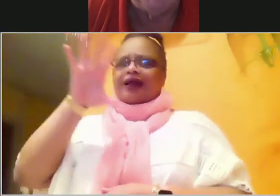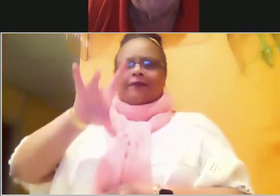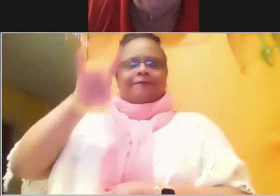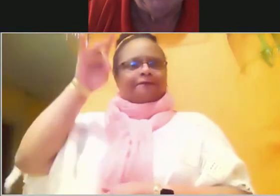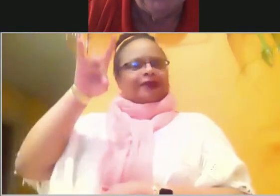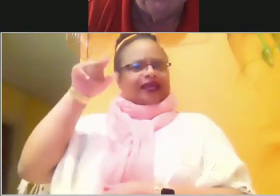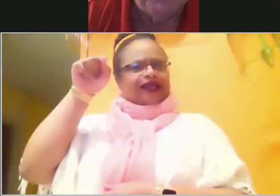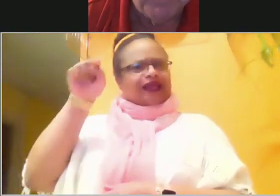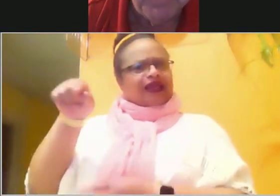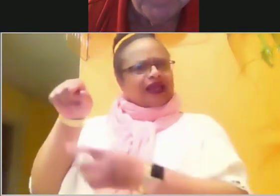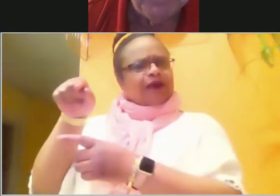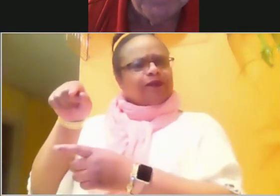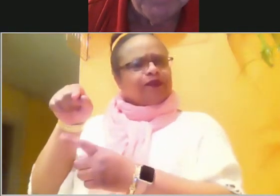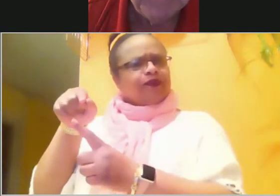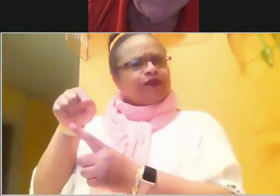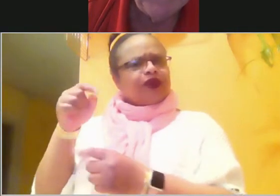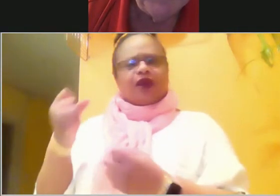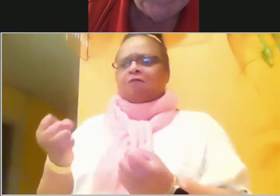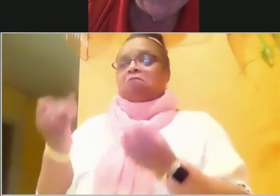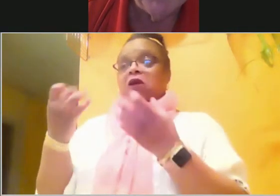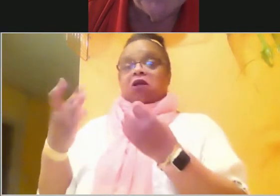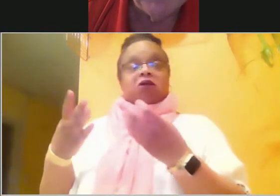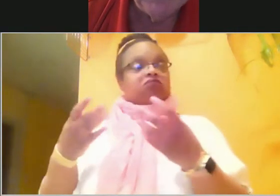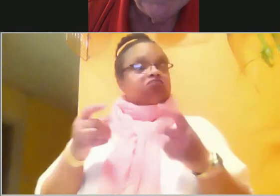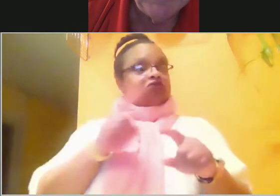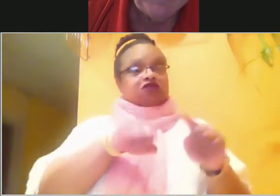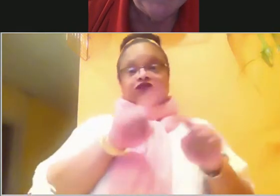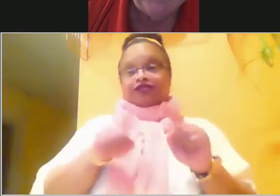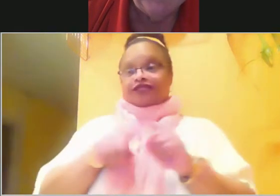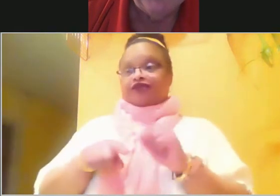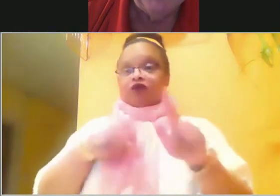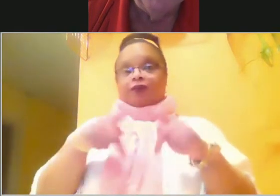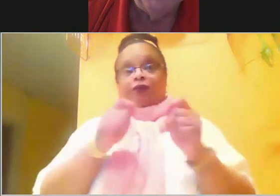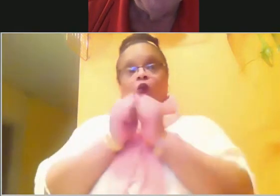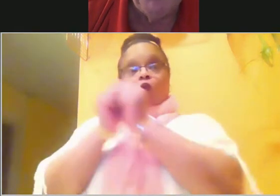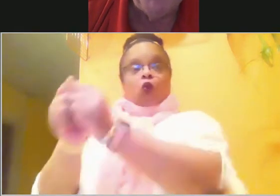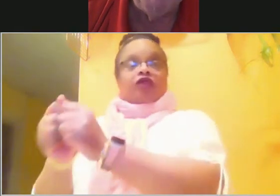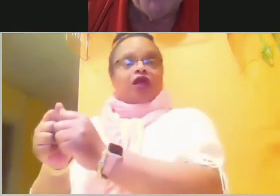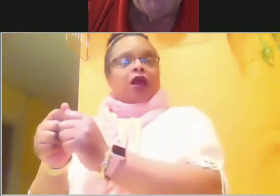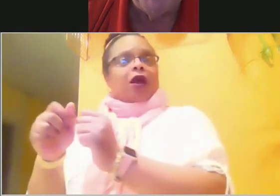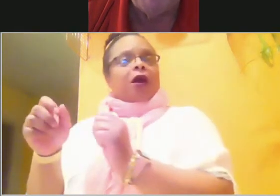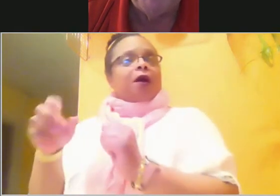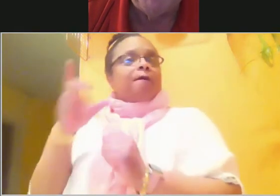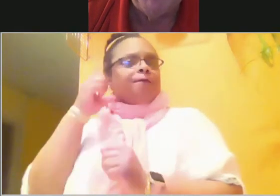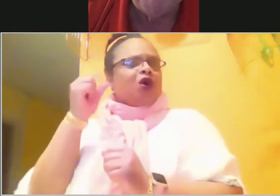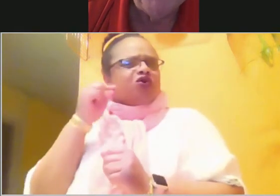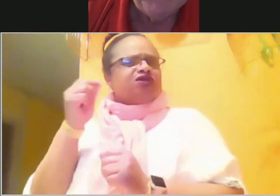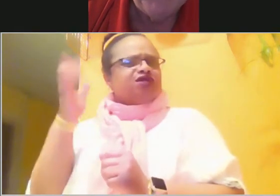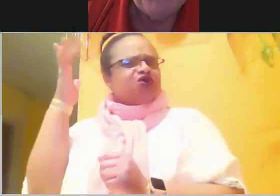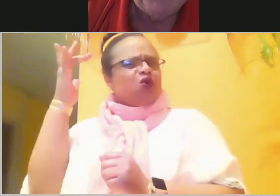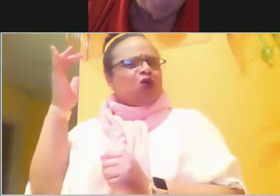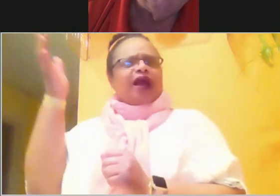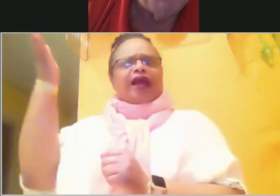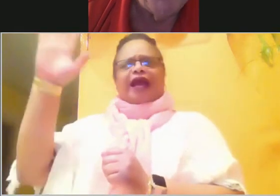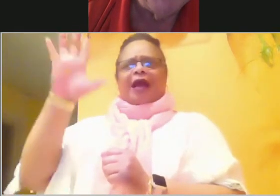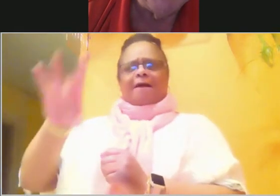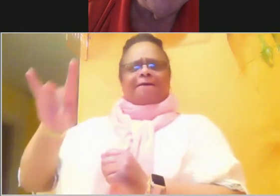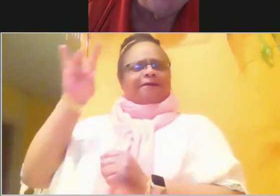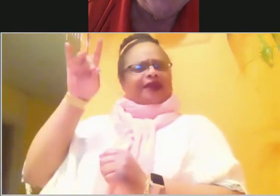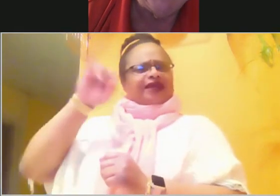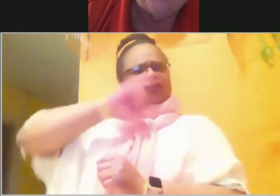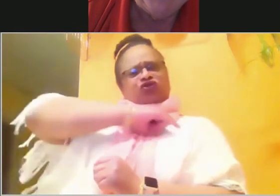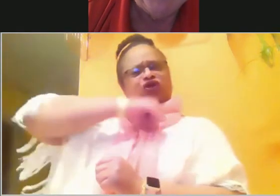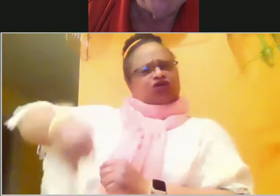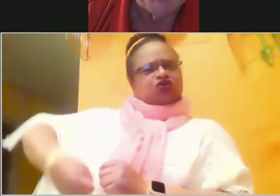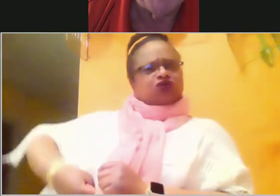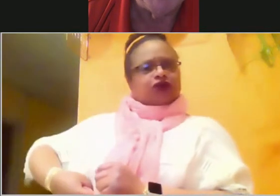servants back then, uh, with Moses, but Joshua, uh, was with Moses. After Moses'